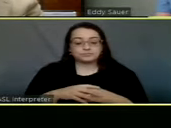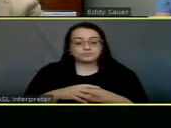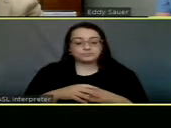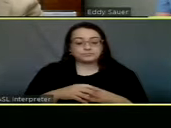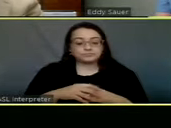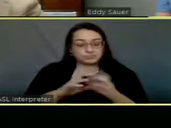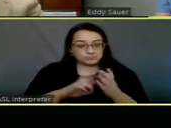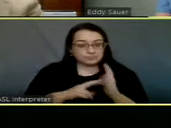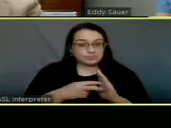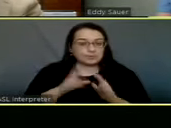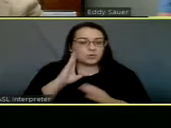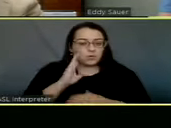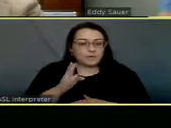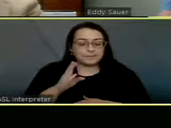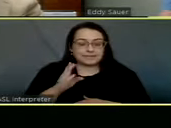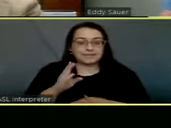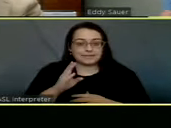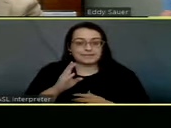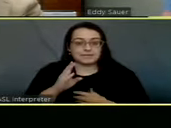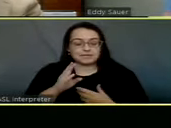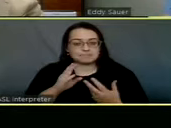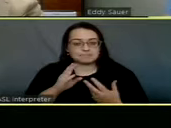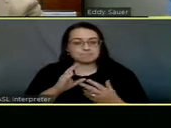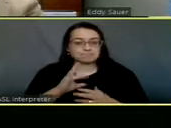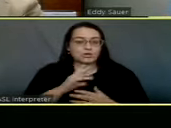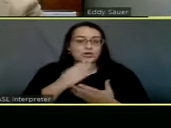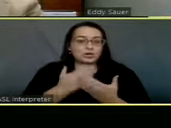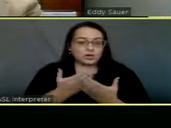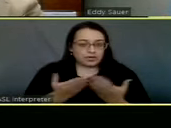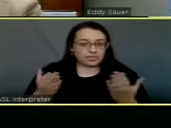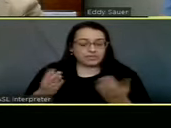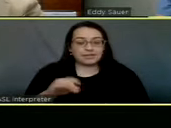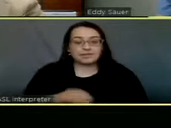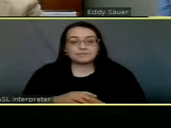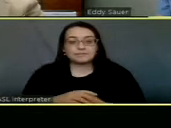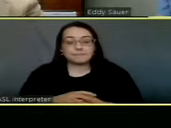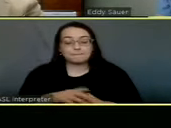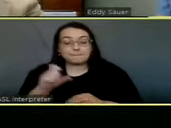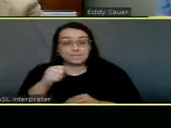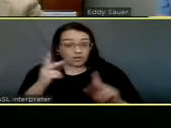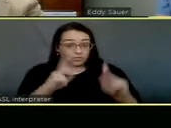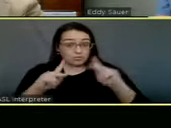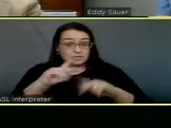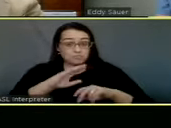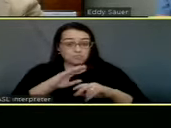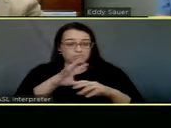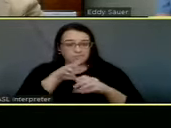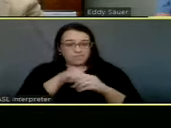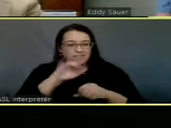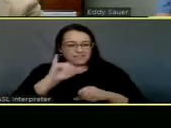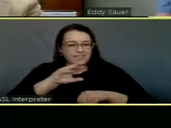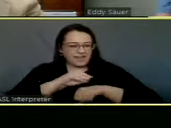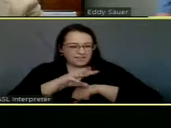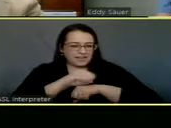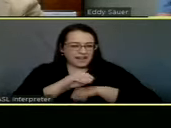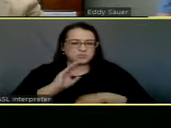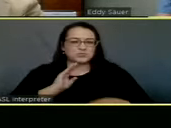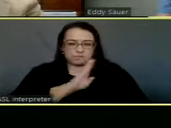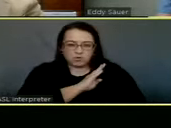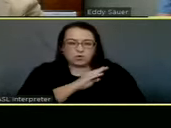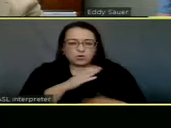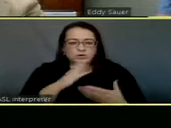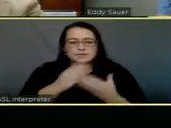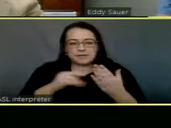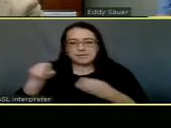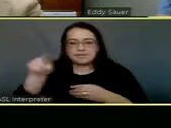it's really going to be an up and up thing. Uh, the others that are on the advisory board, uh, that are, some of them are involved